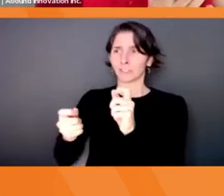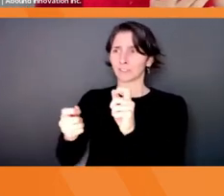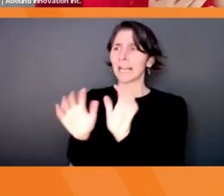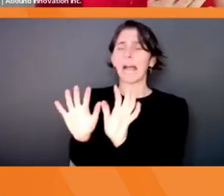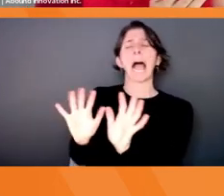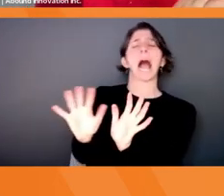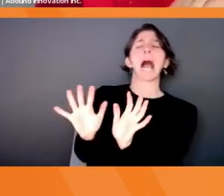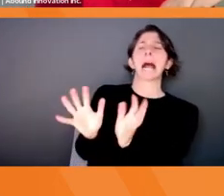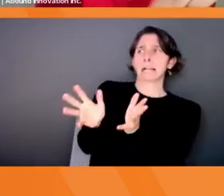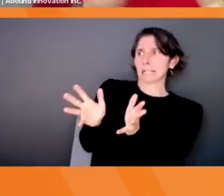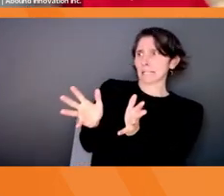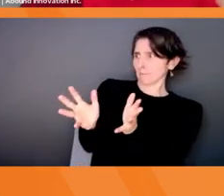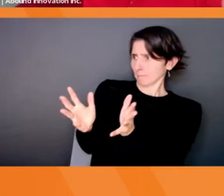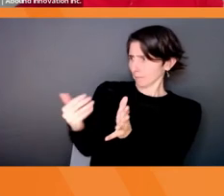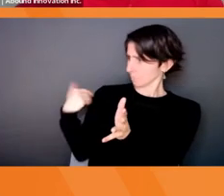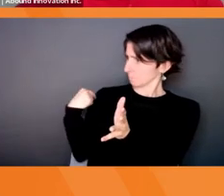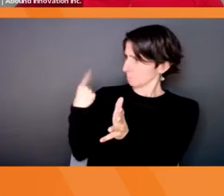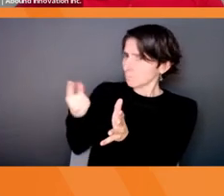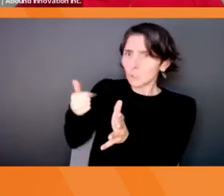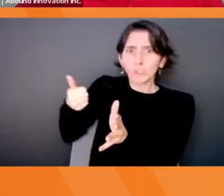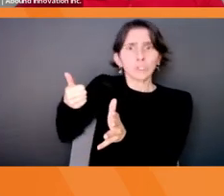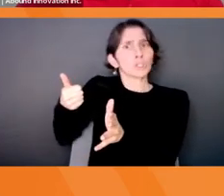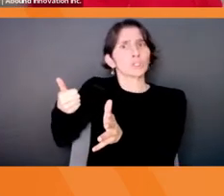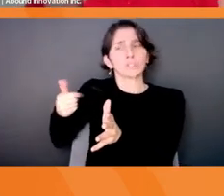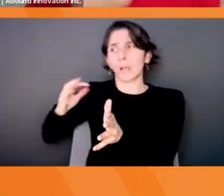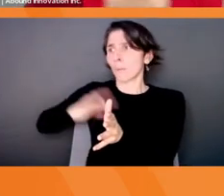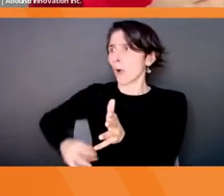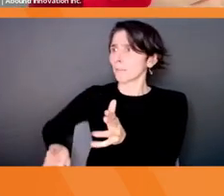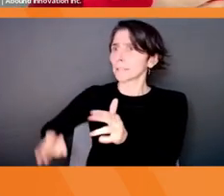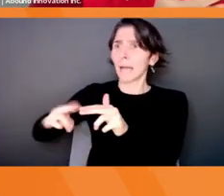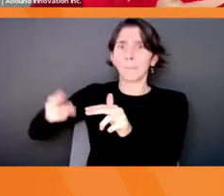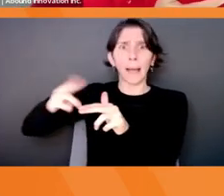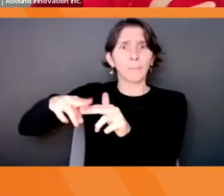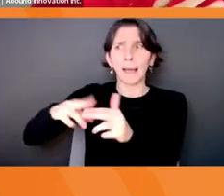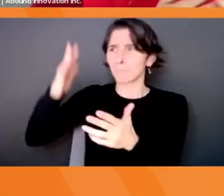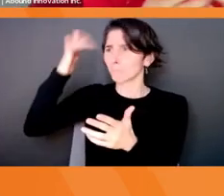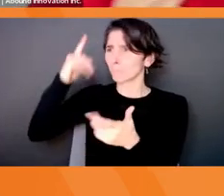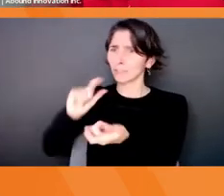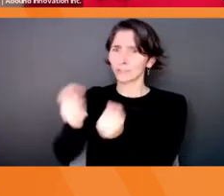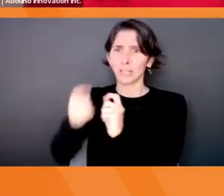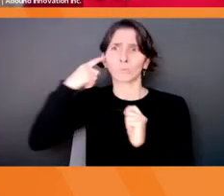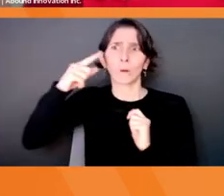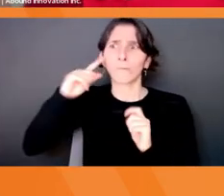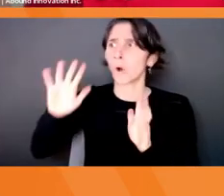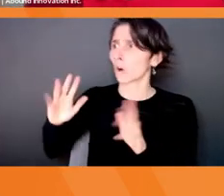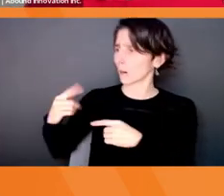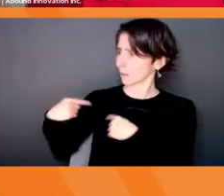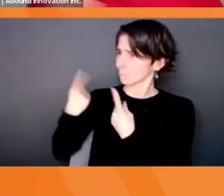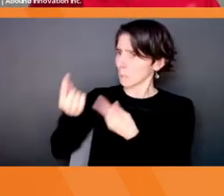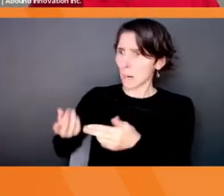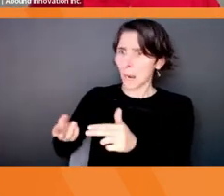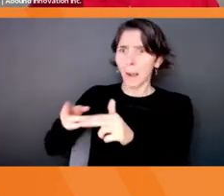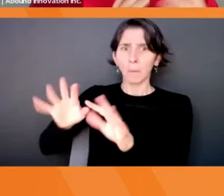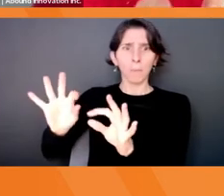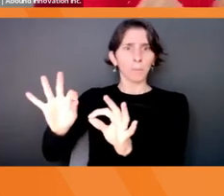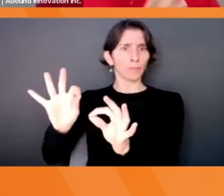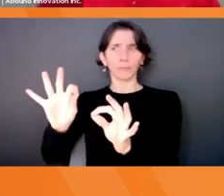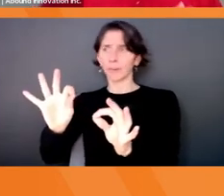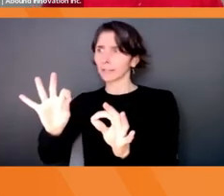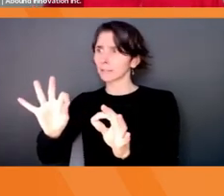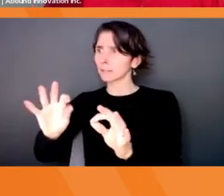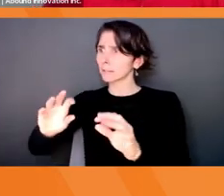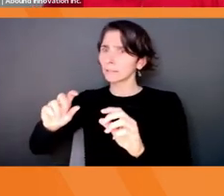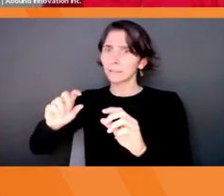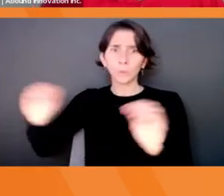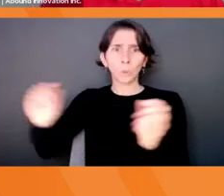well, this is working really great. Our profits are increasing all the time. Why would we change that? If it ain't broke, don't fix it, right? But innovation